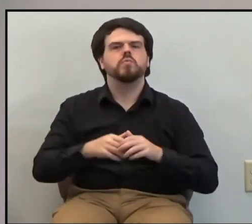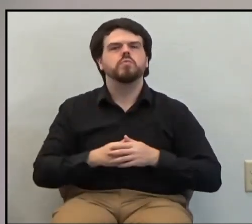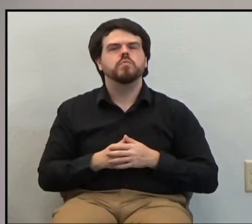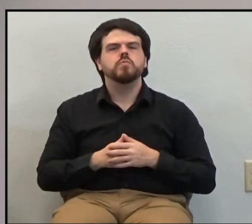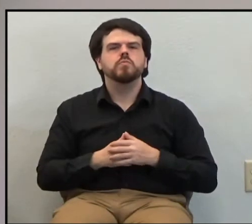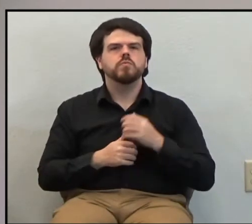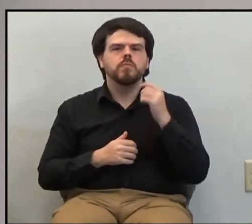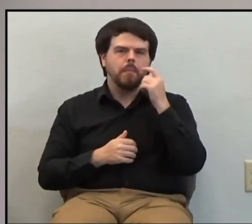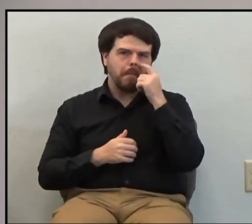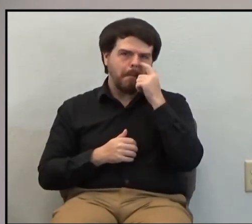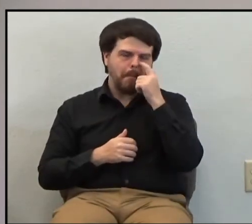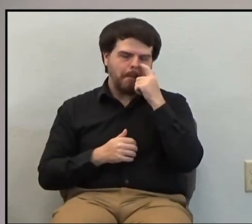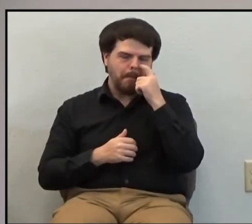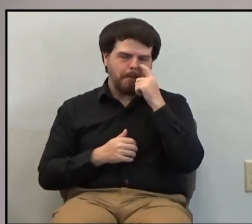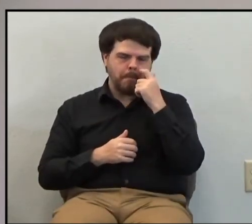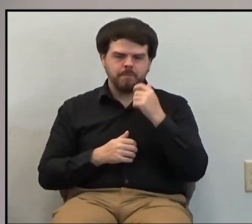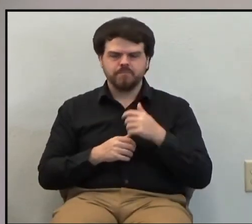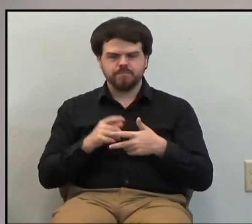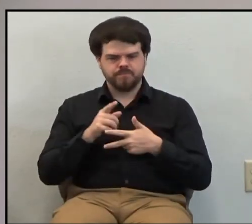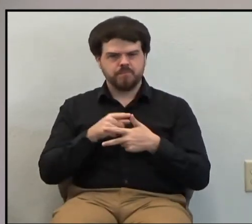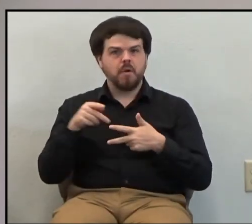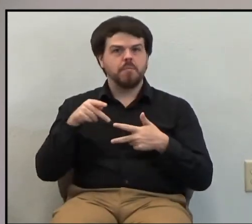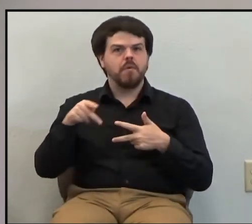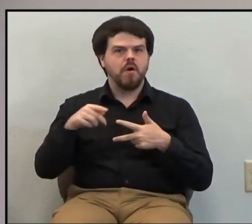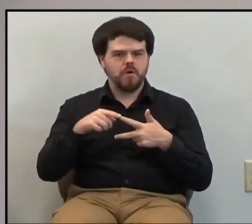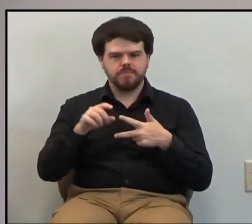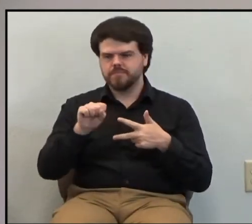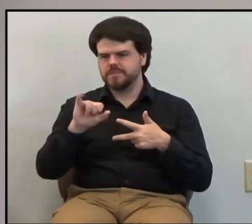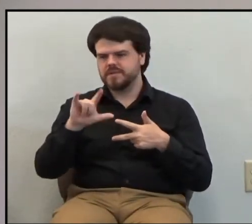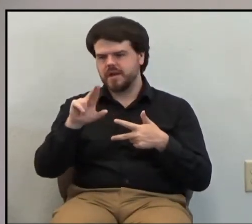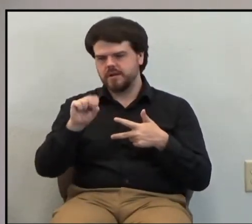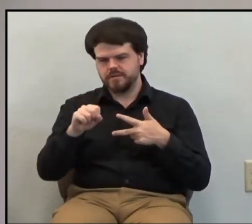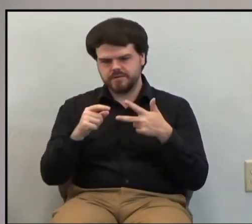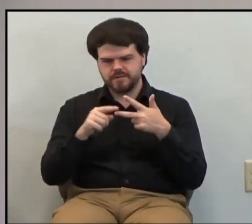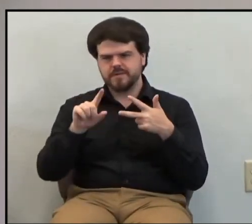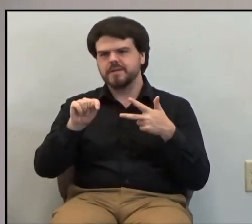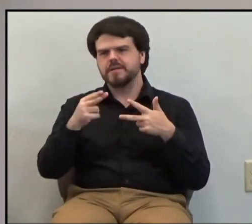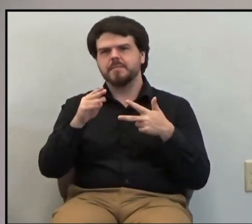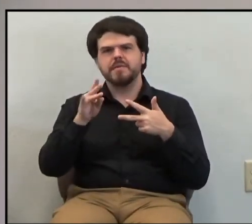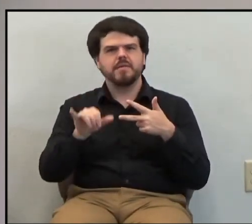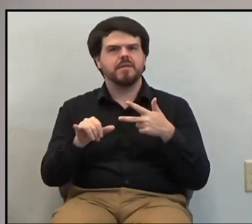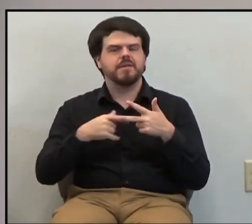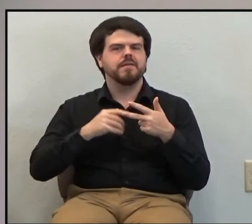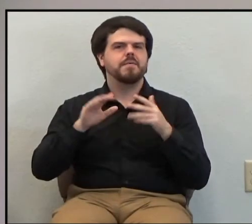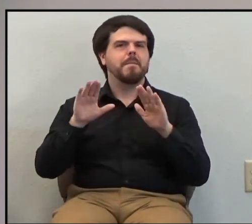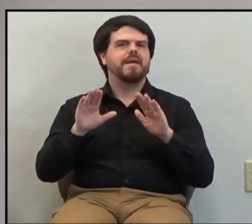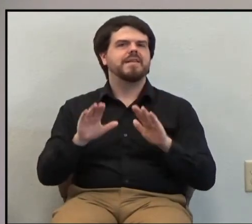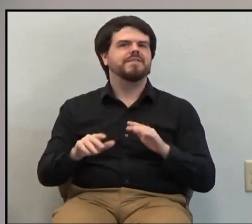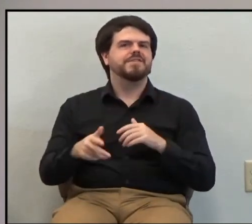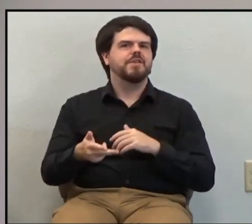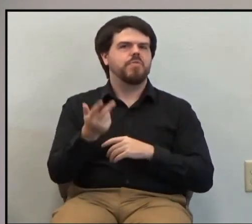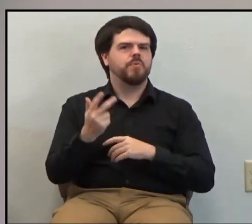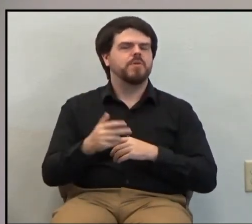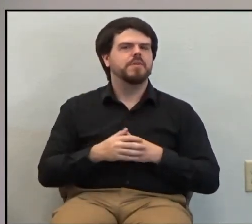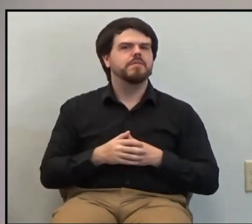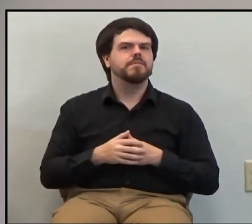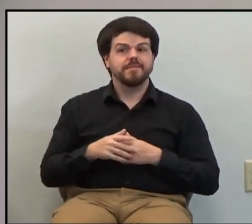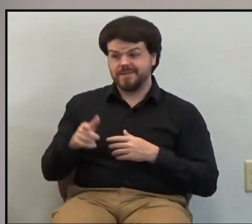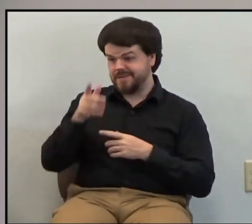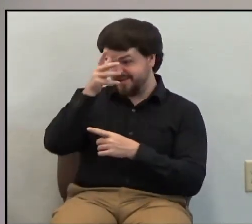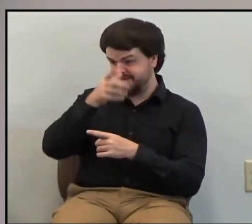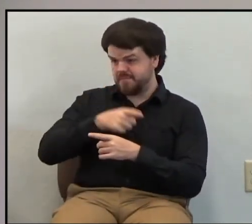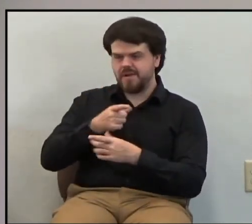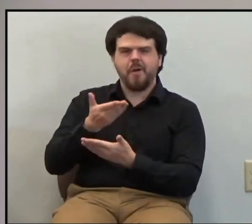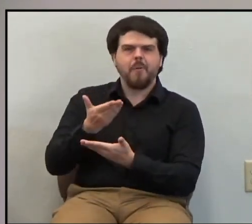Paul, Silas, and Timothy, the magnificent three, were men of proven